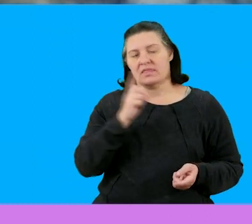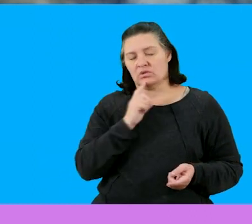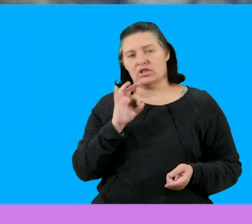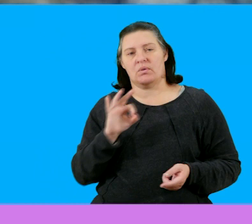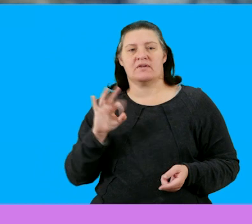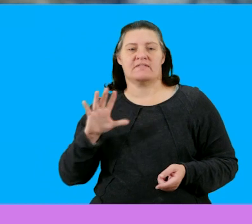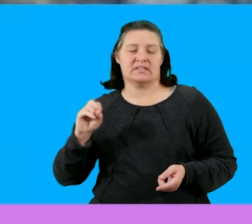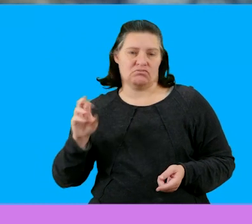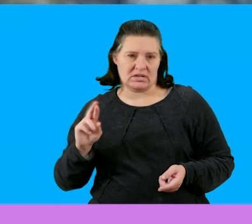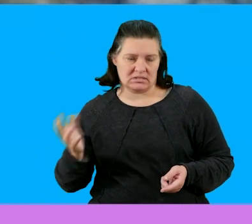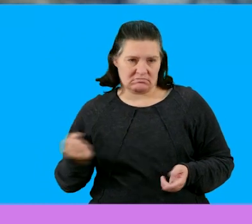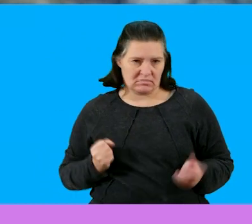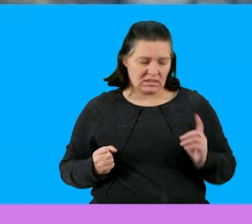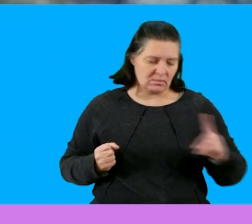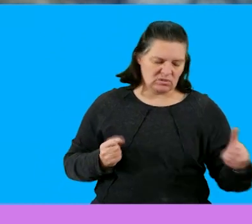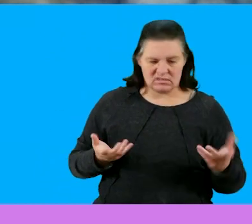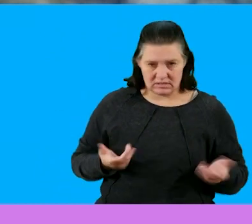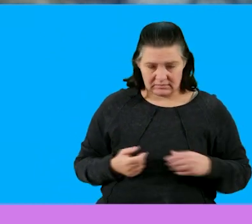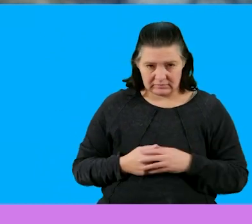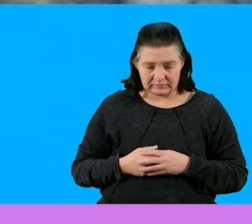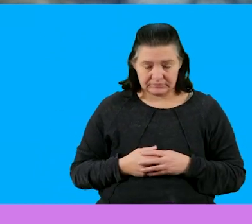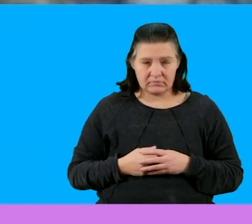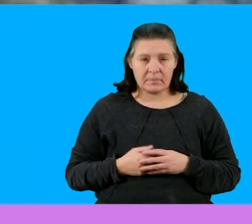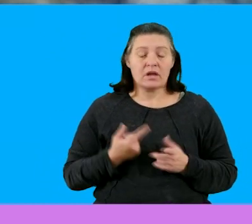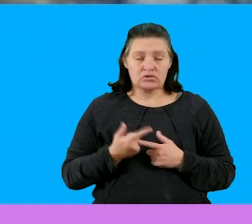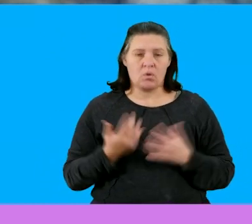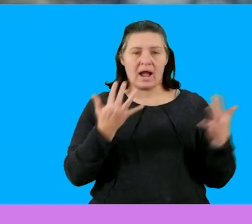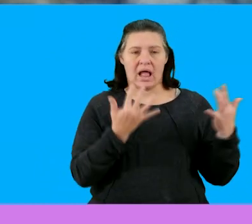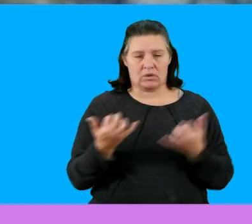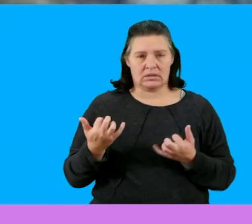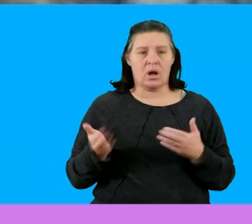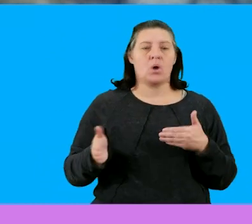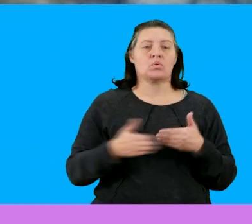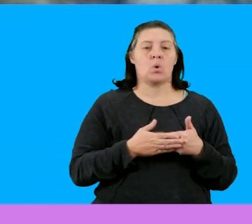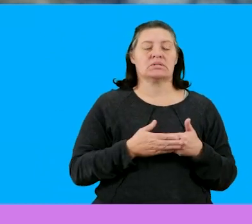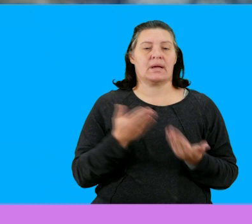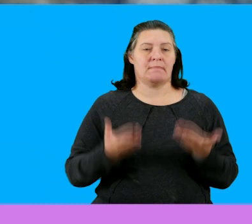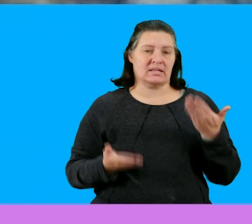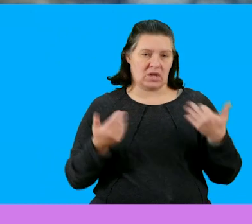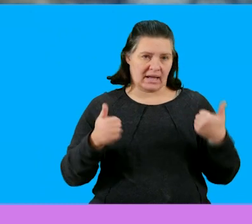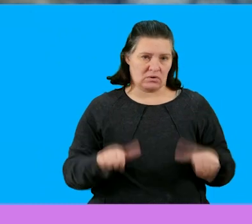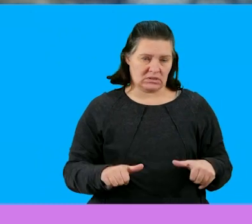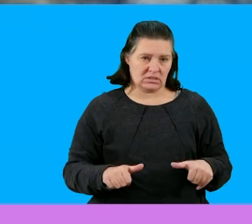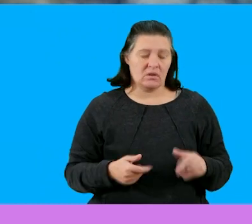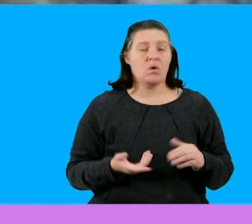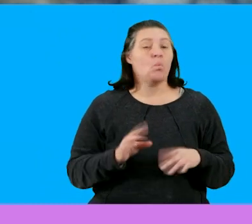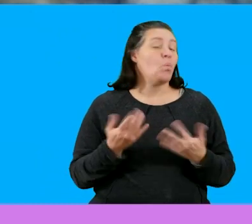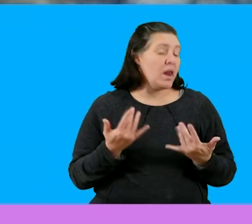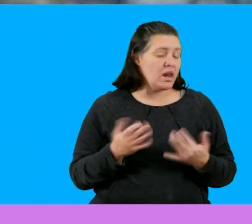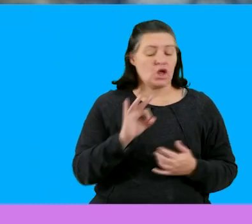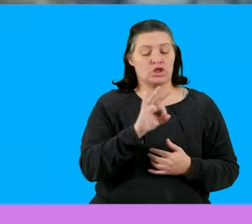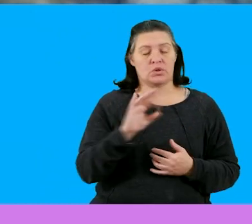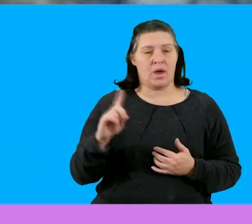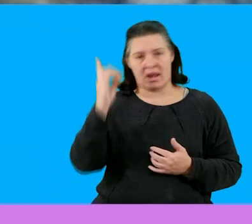hundred and fifty rent now calculate the closing balance on the account on the